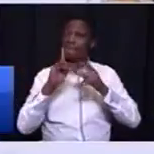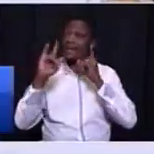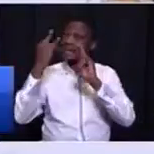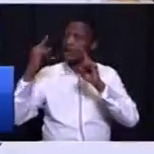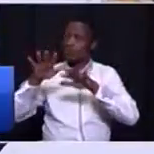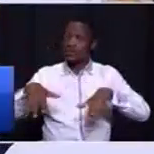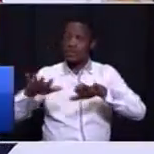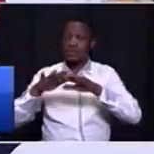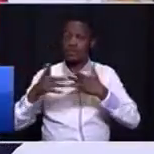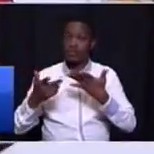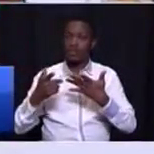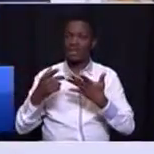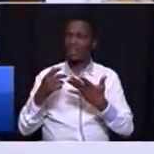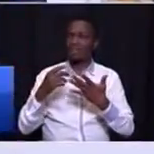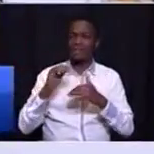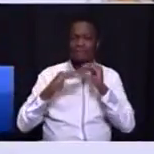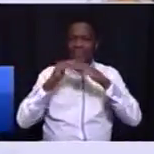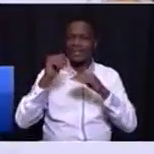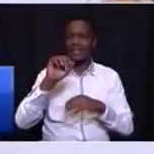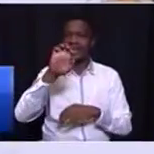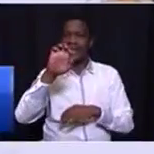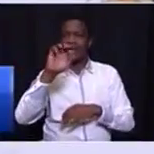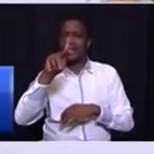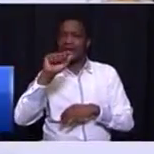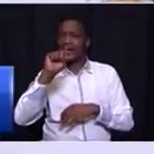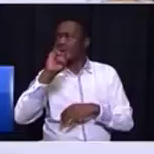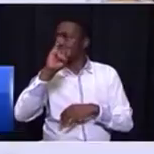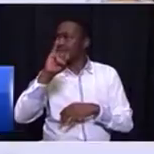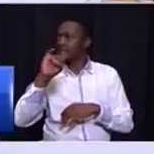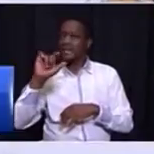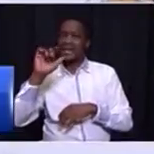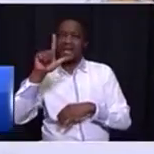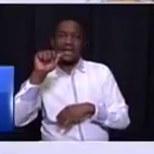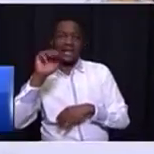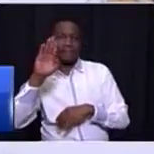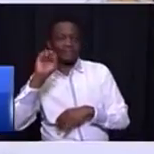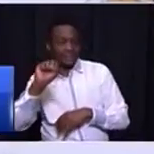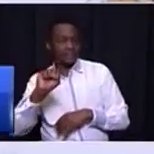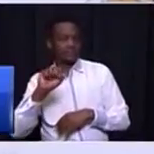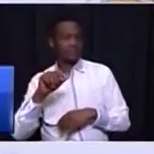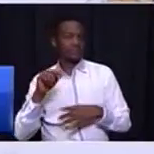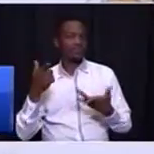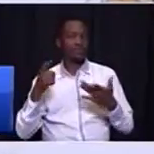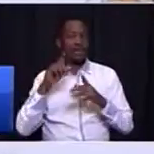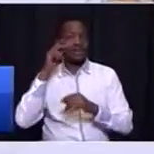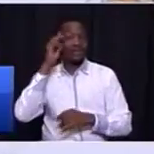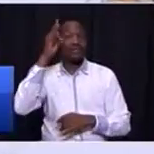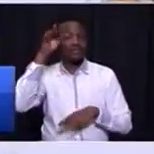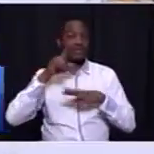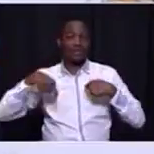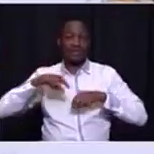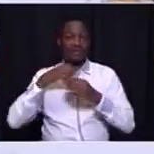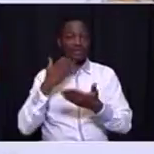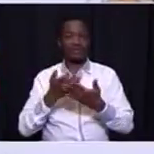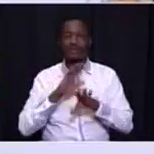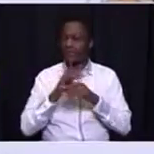been building the Kauten Innovation Ecosystem. Those would also be part of our innovation ecosystem. So, the future of our economy and the economy